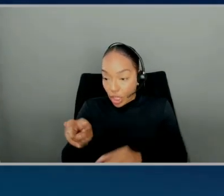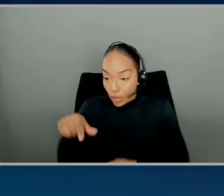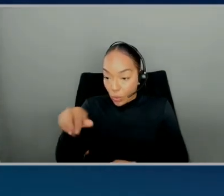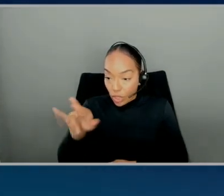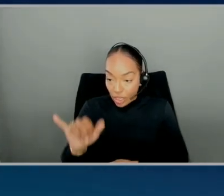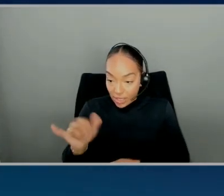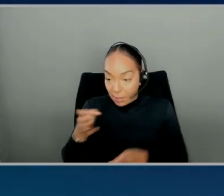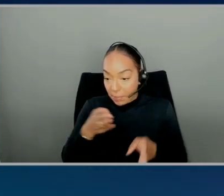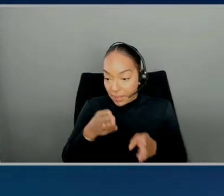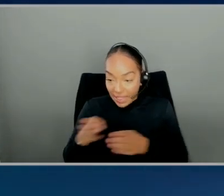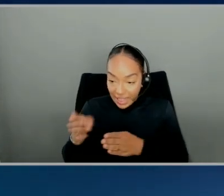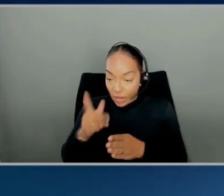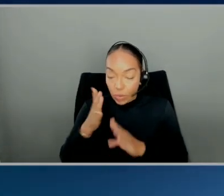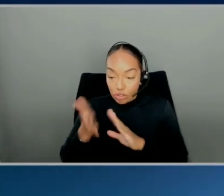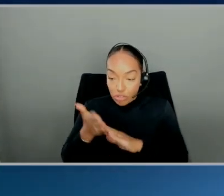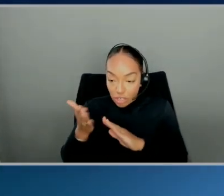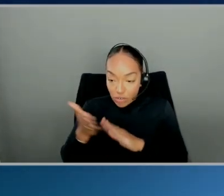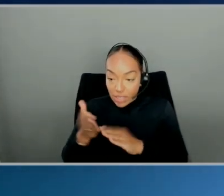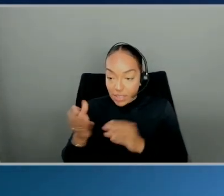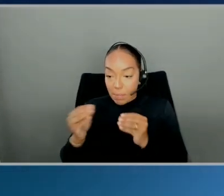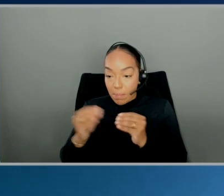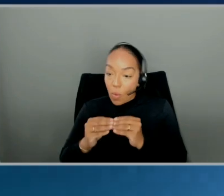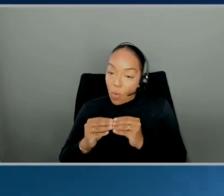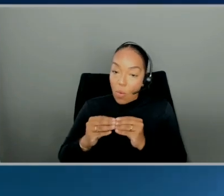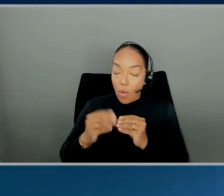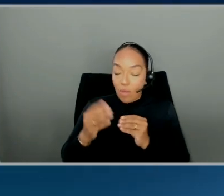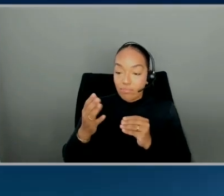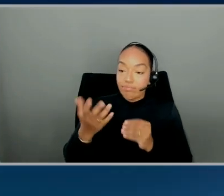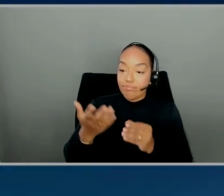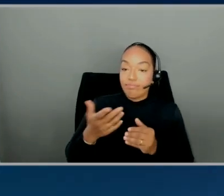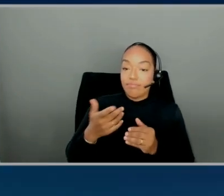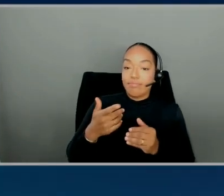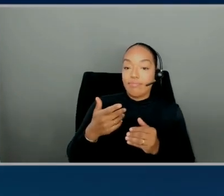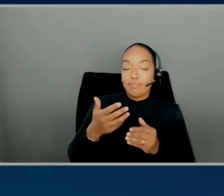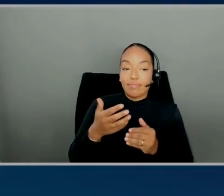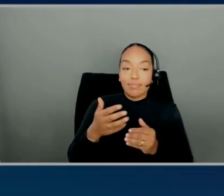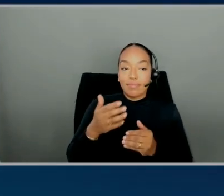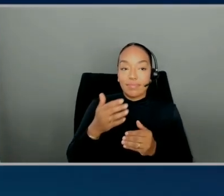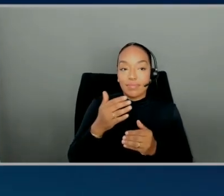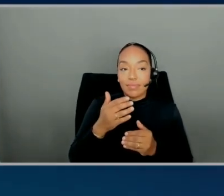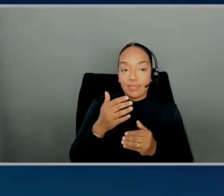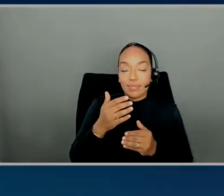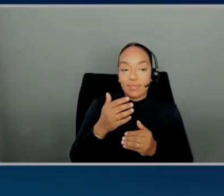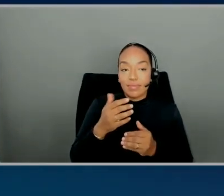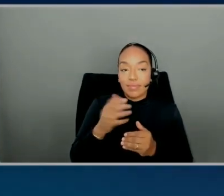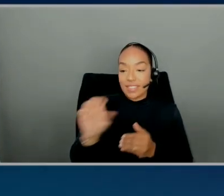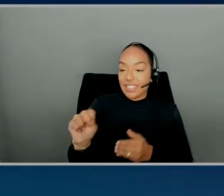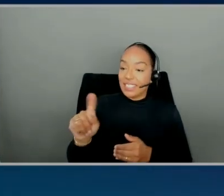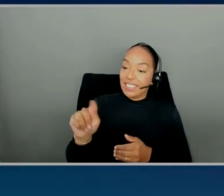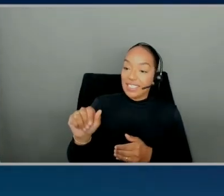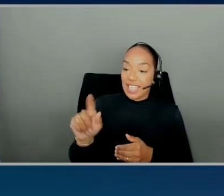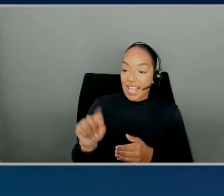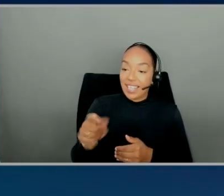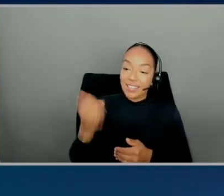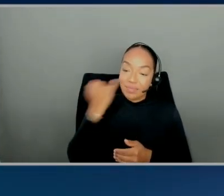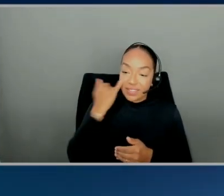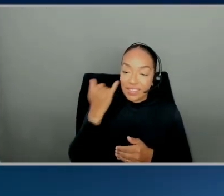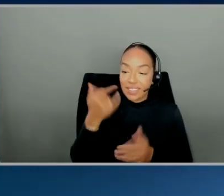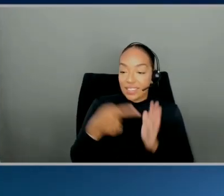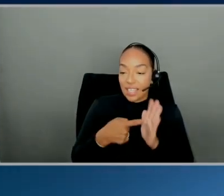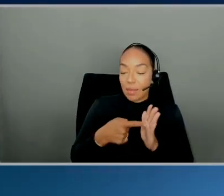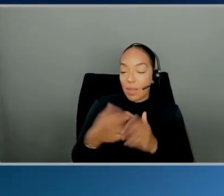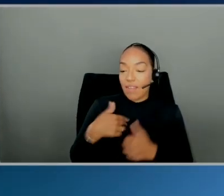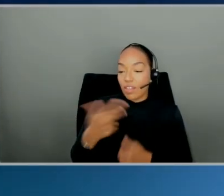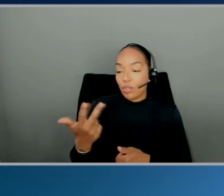optimized query plan steps, which would, for example, if you have, like, three tables, each was